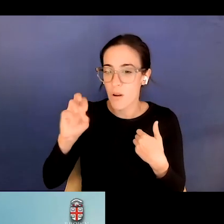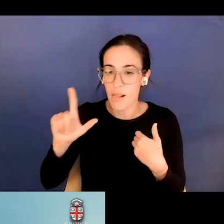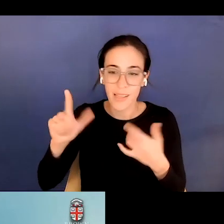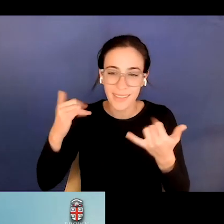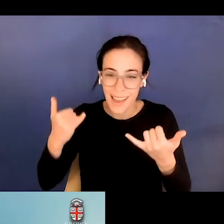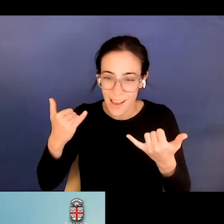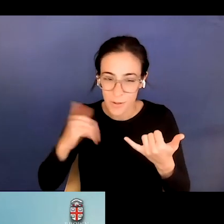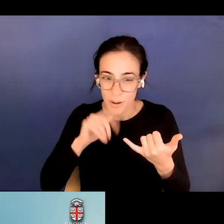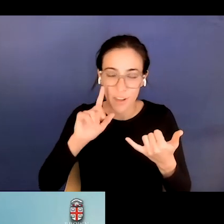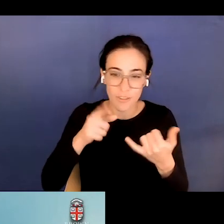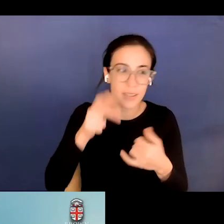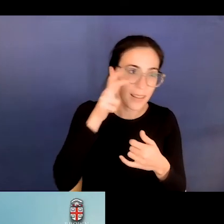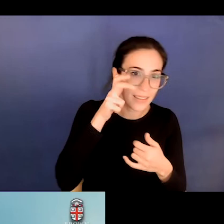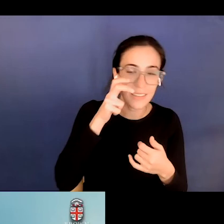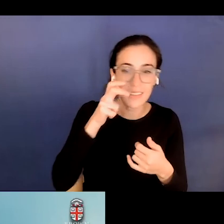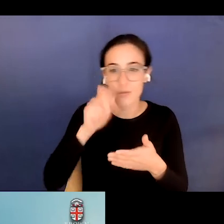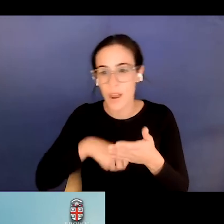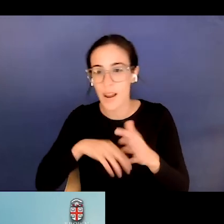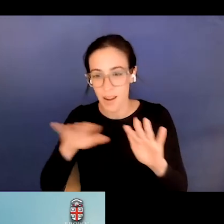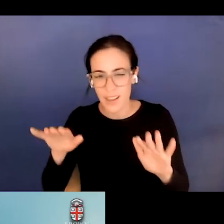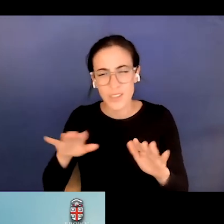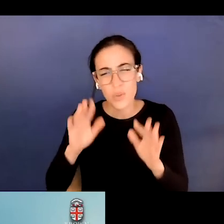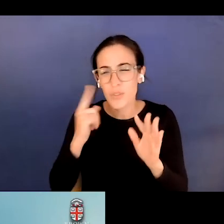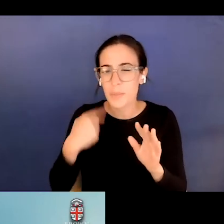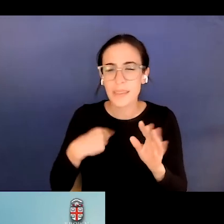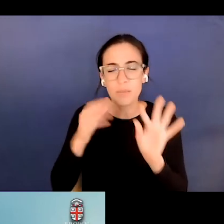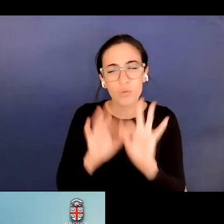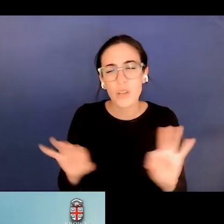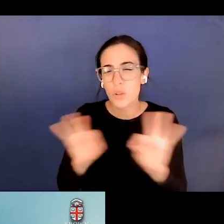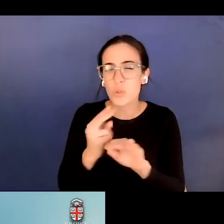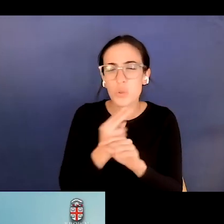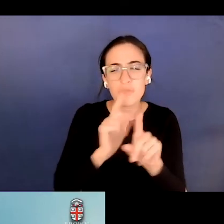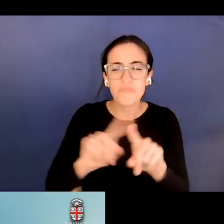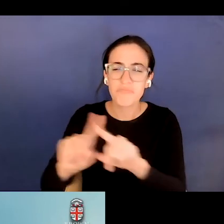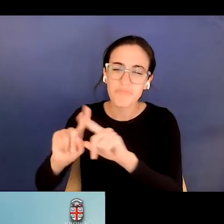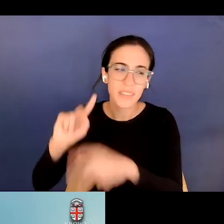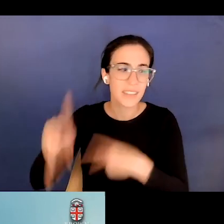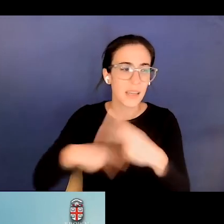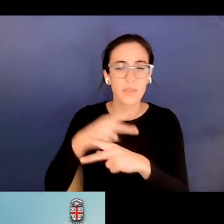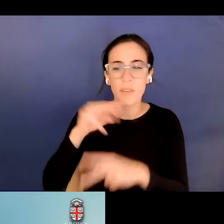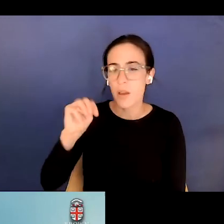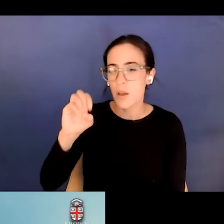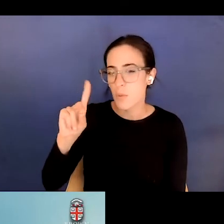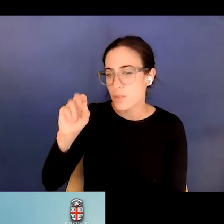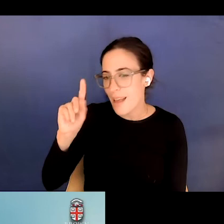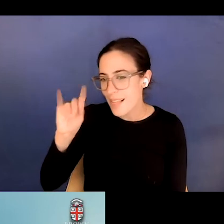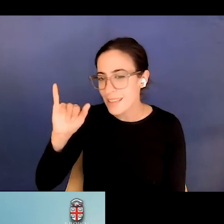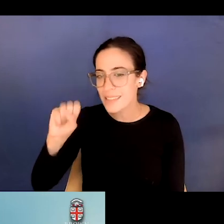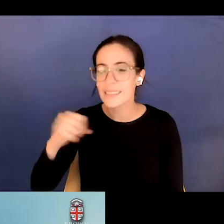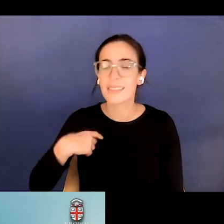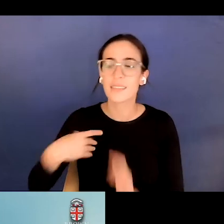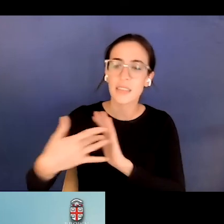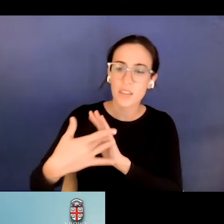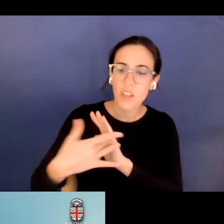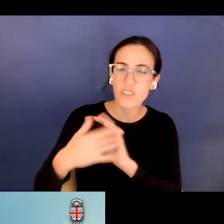brainer that you include sort of all different sort of modalities and technology and all these different components of